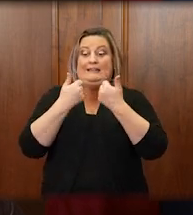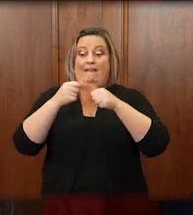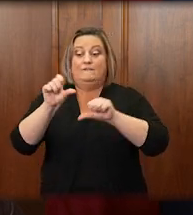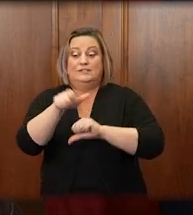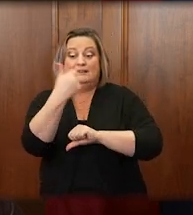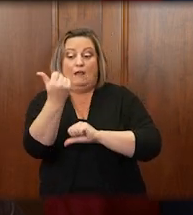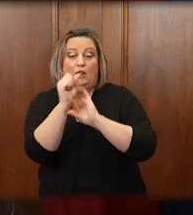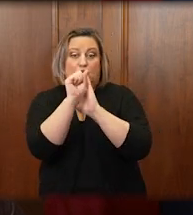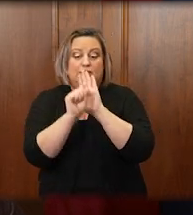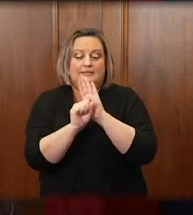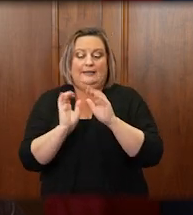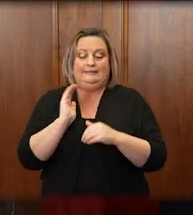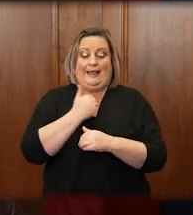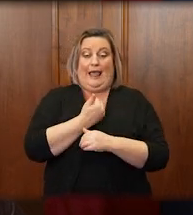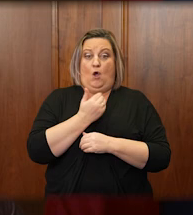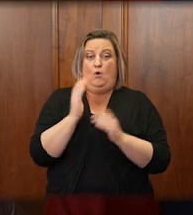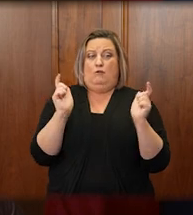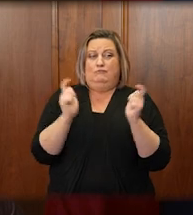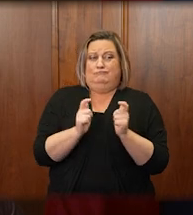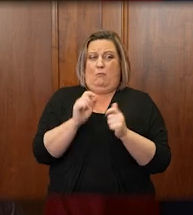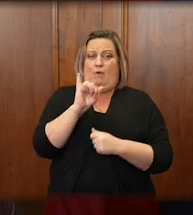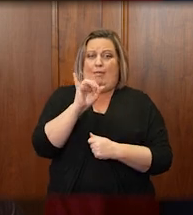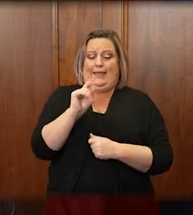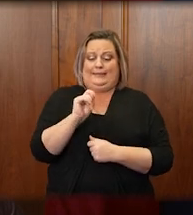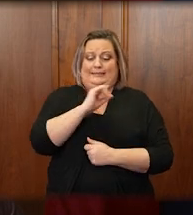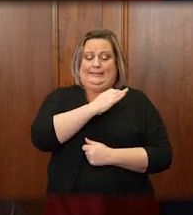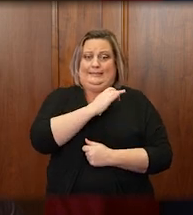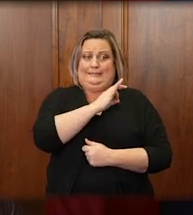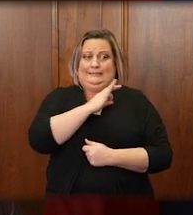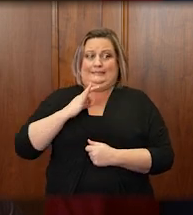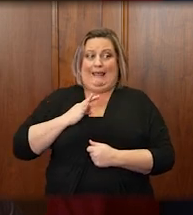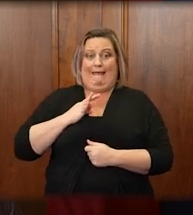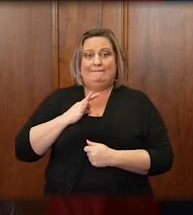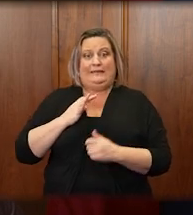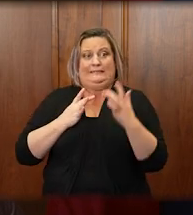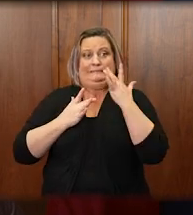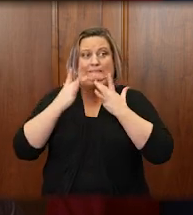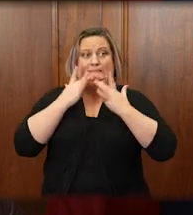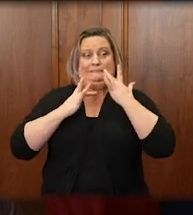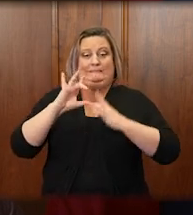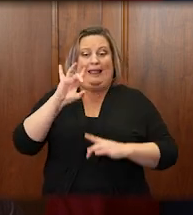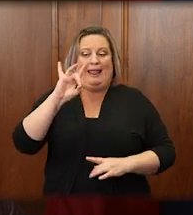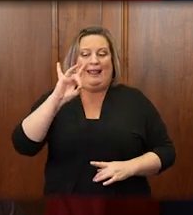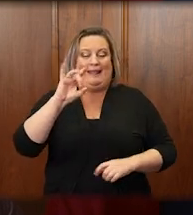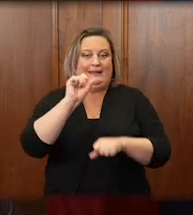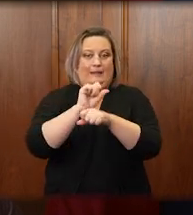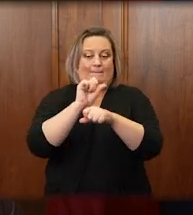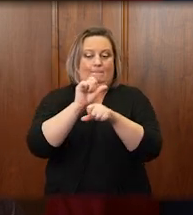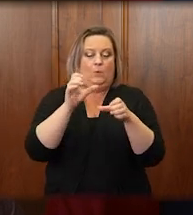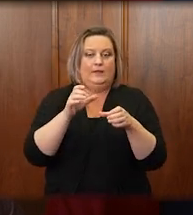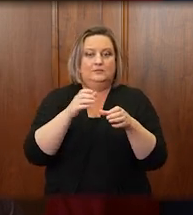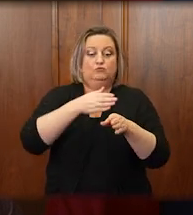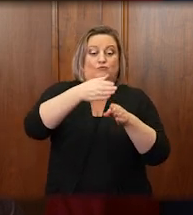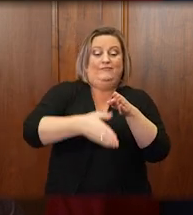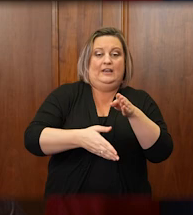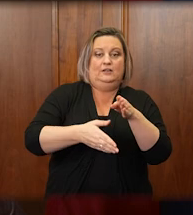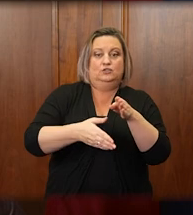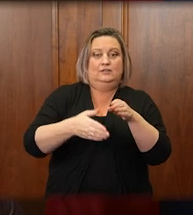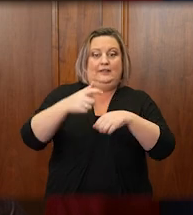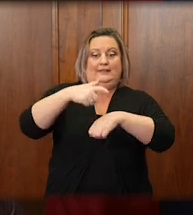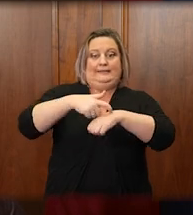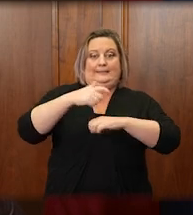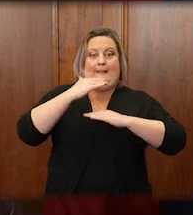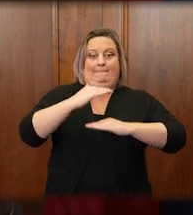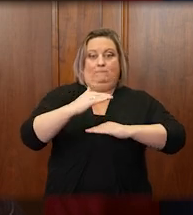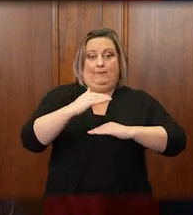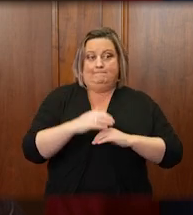our small IT and application staff is short at least eight employees to complete the necessary work in the time frame